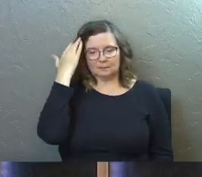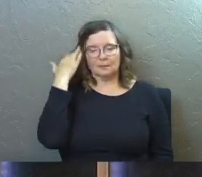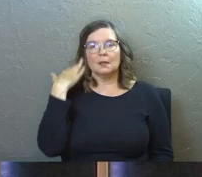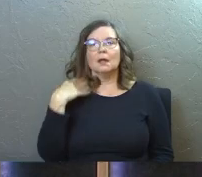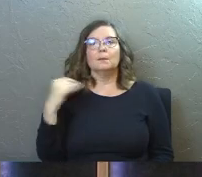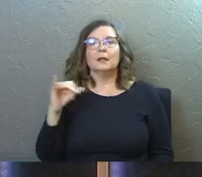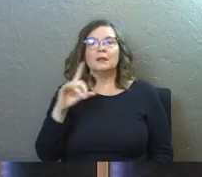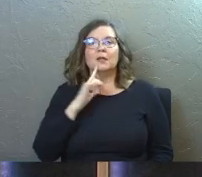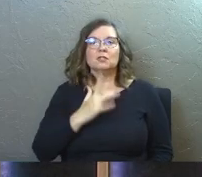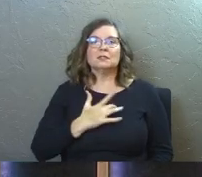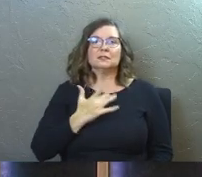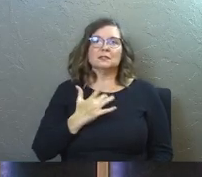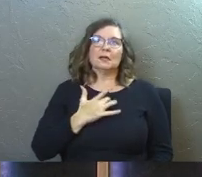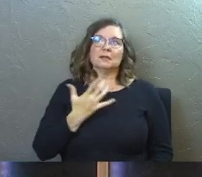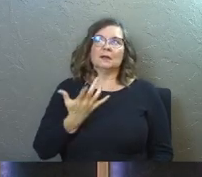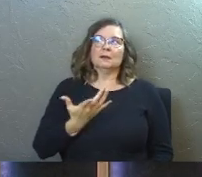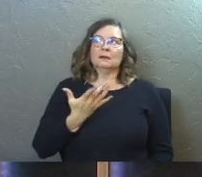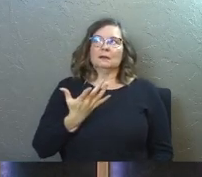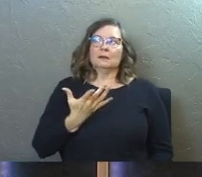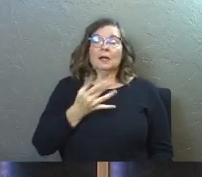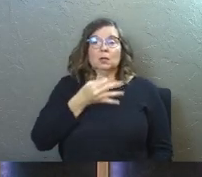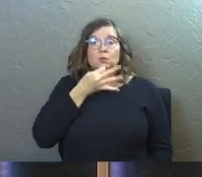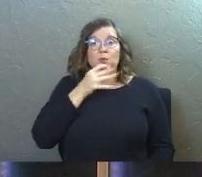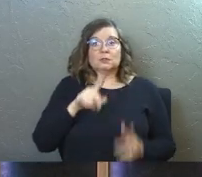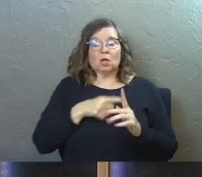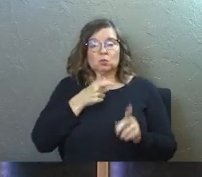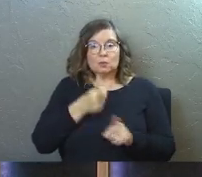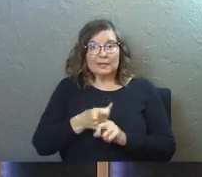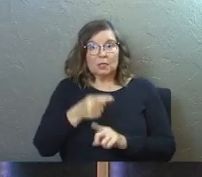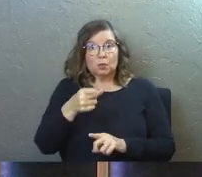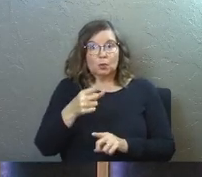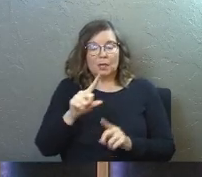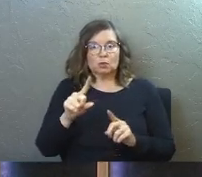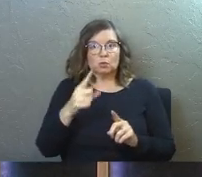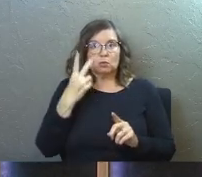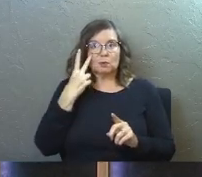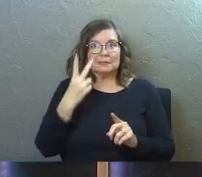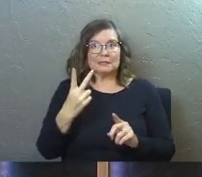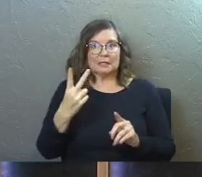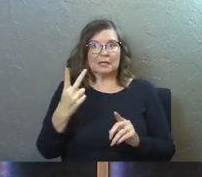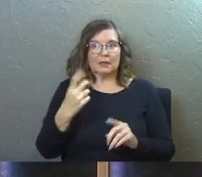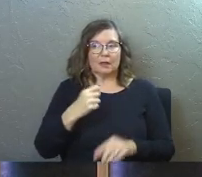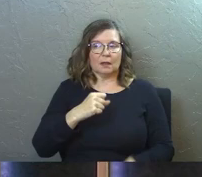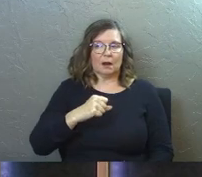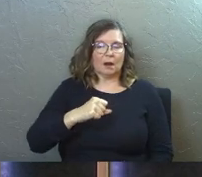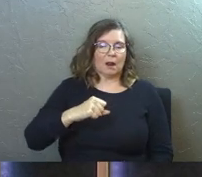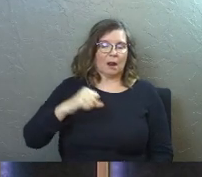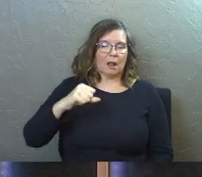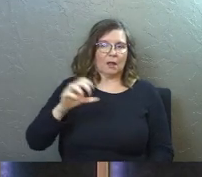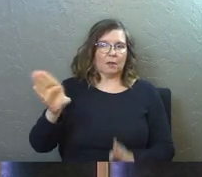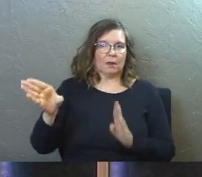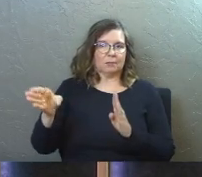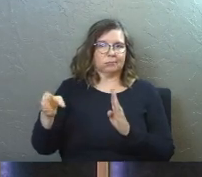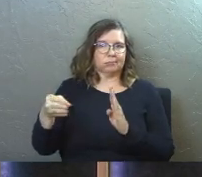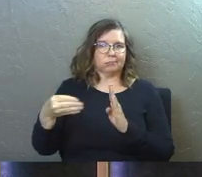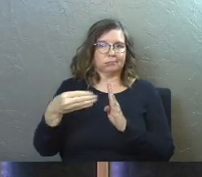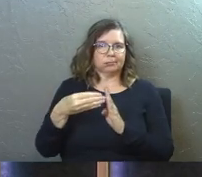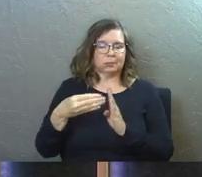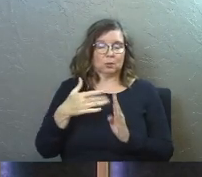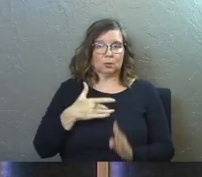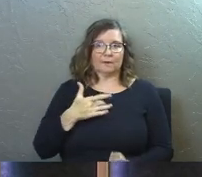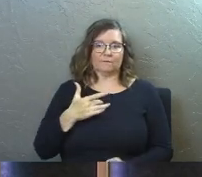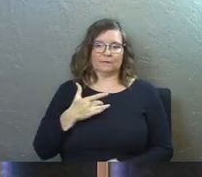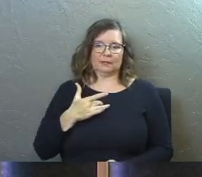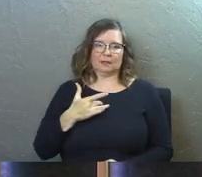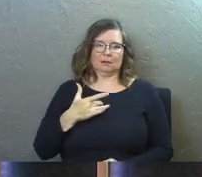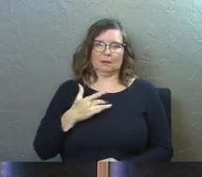But it's like, there's a sense of what, as soon as that starts to hit you, as soon as the door starts to shut on anything in your life, you immediately feel